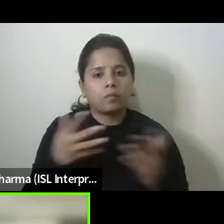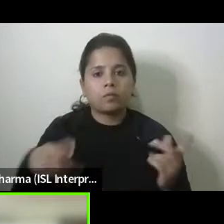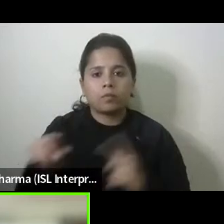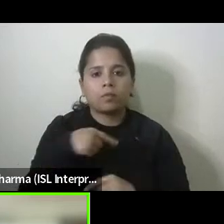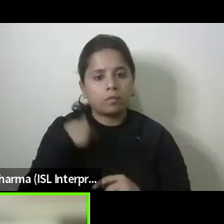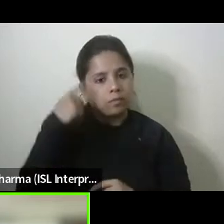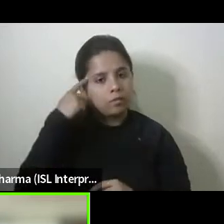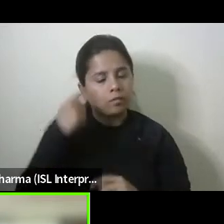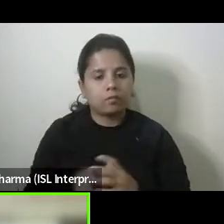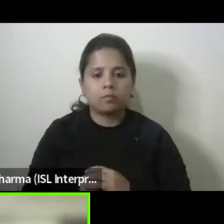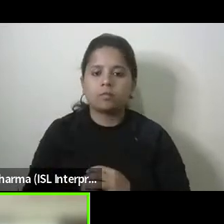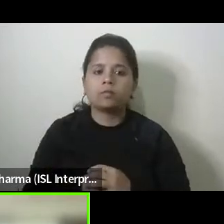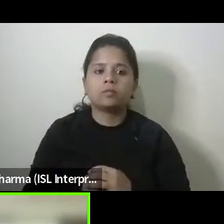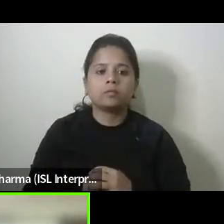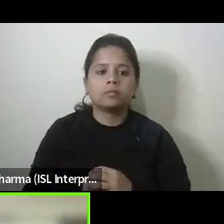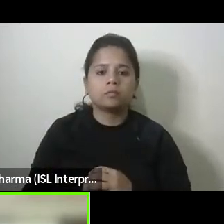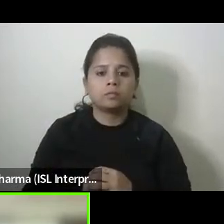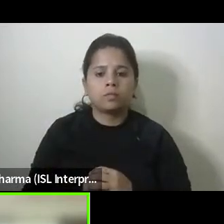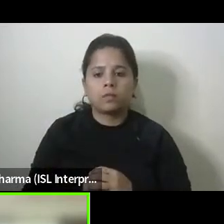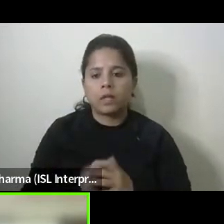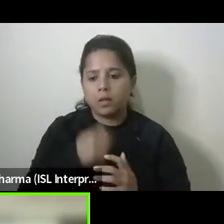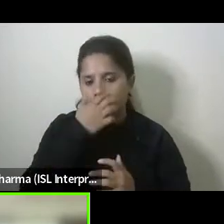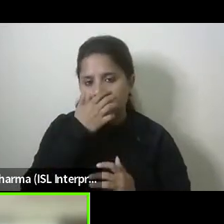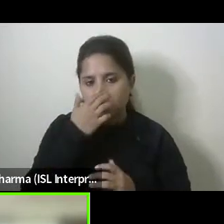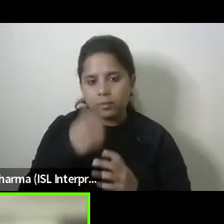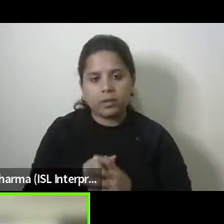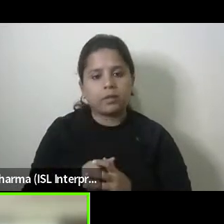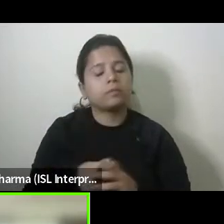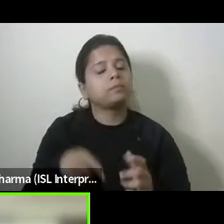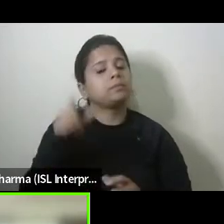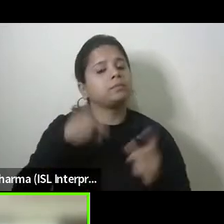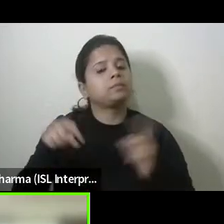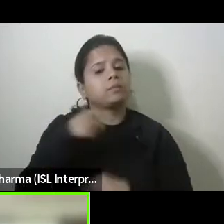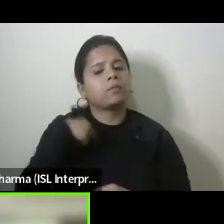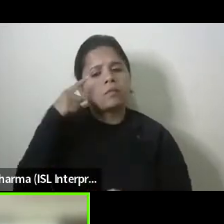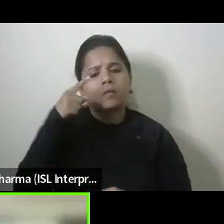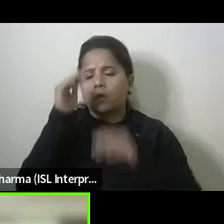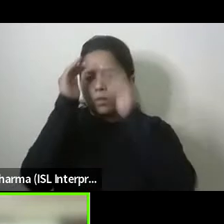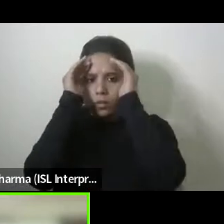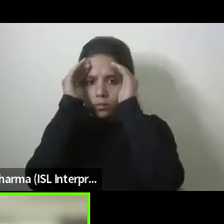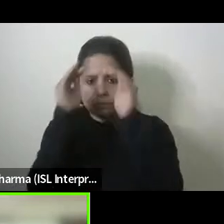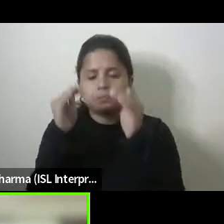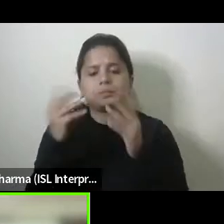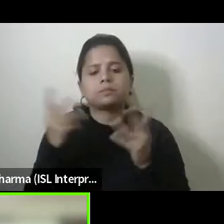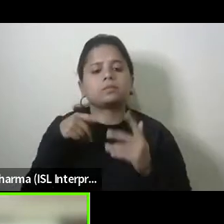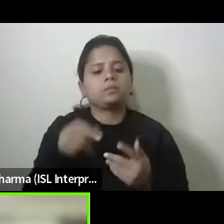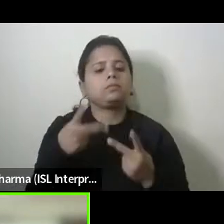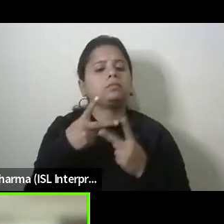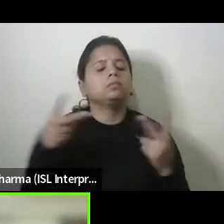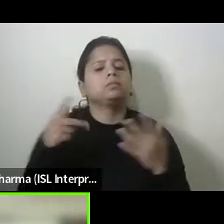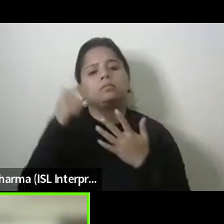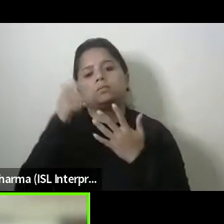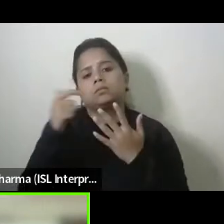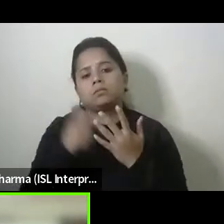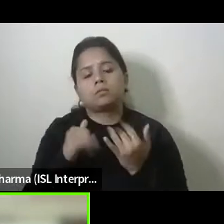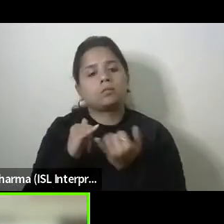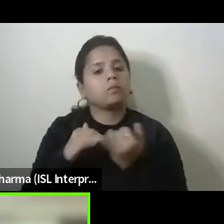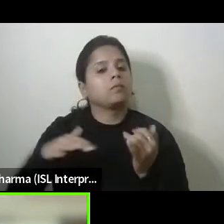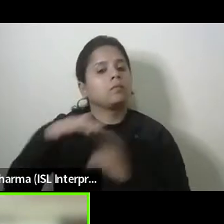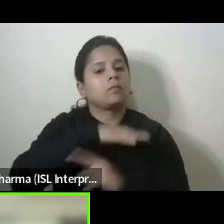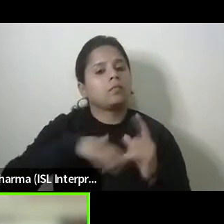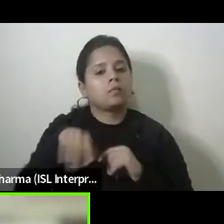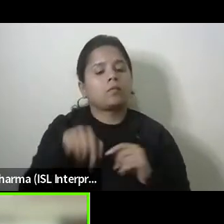inclusive design at public spaces we spend a lot of time focusing on the elements of build space and you know